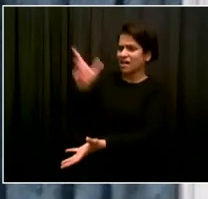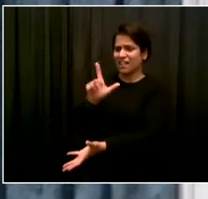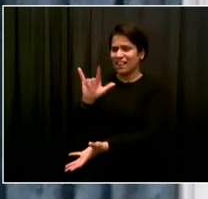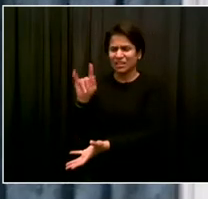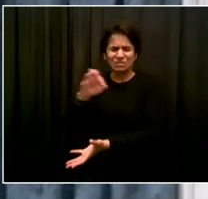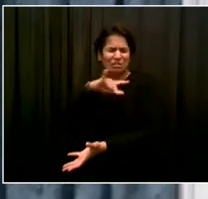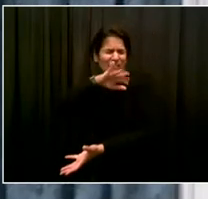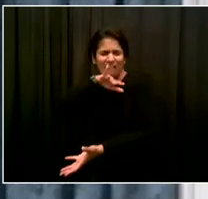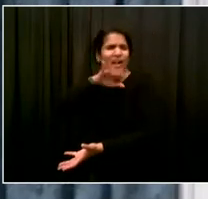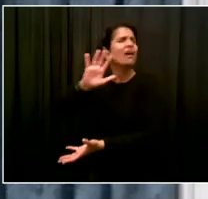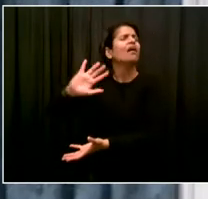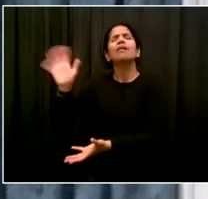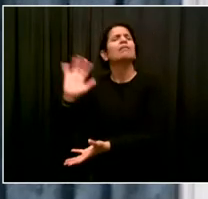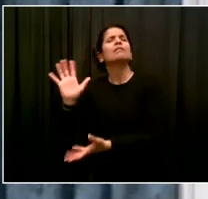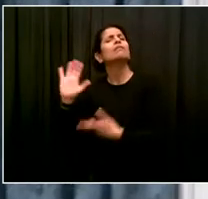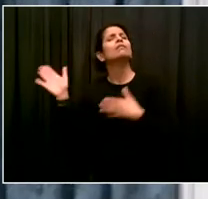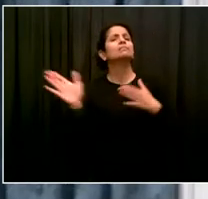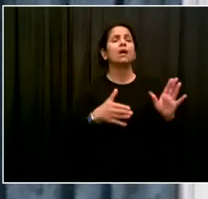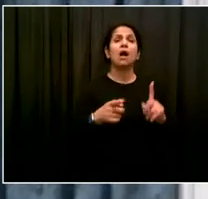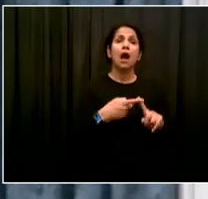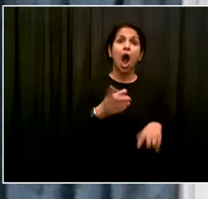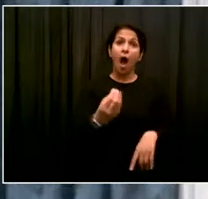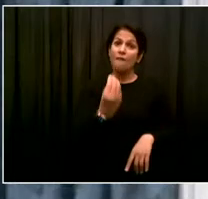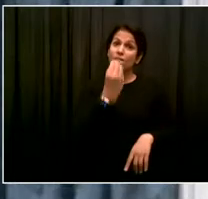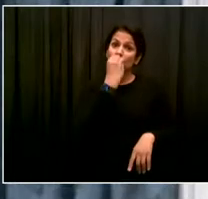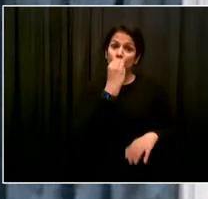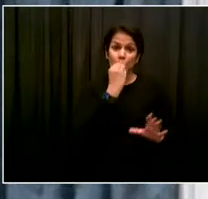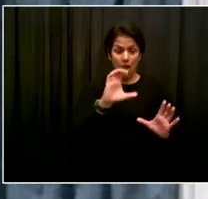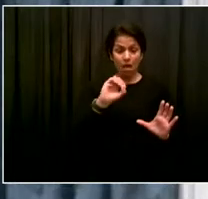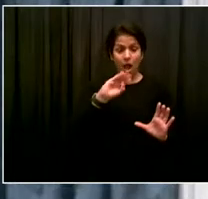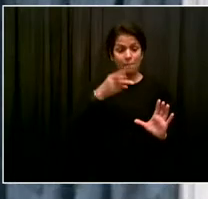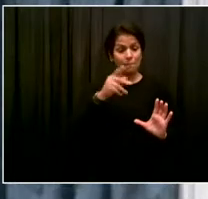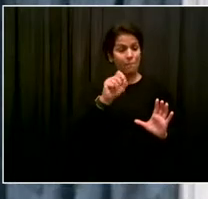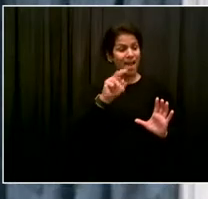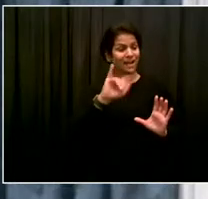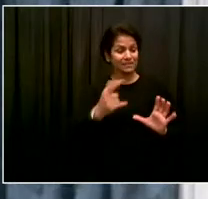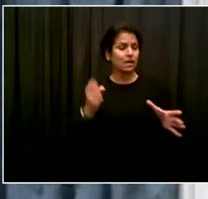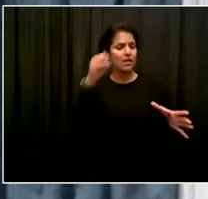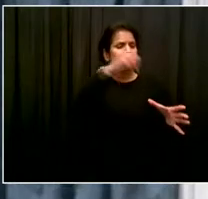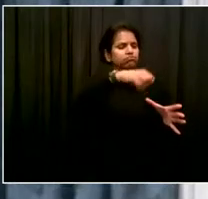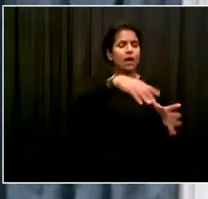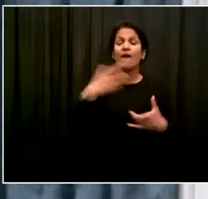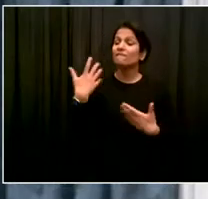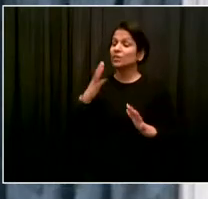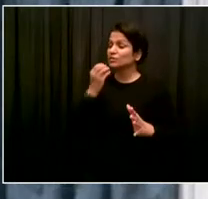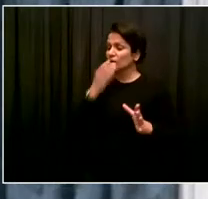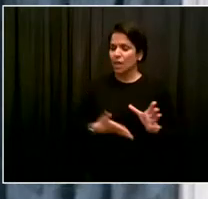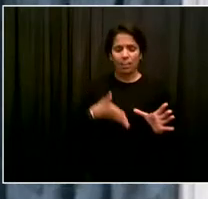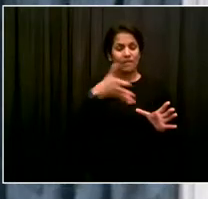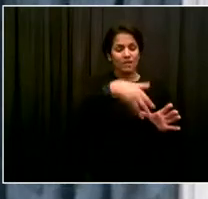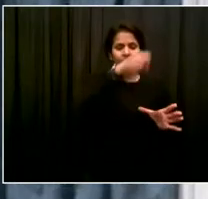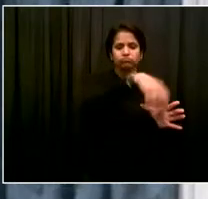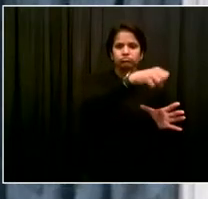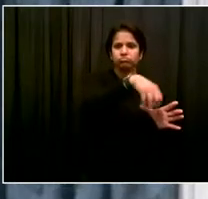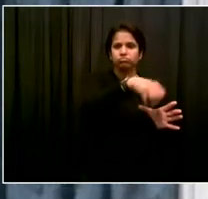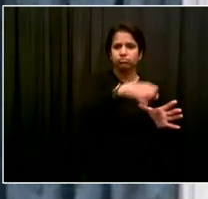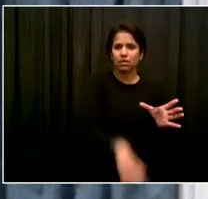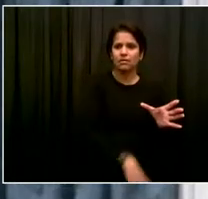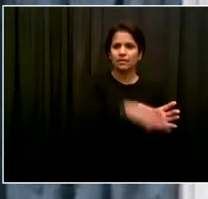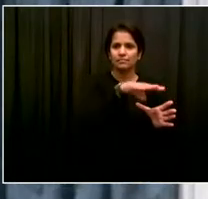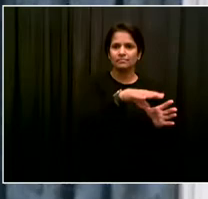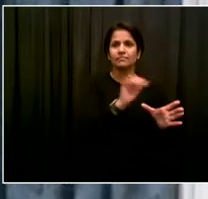As the mayor mentioned, the curbside program will be back and available for residents to opt in. And